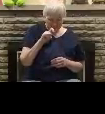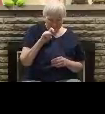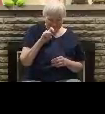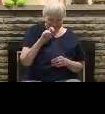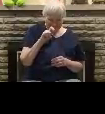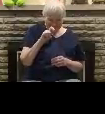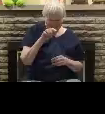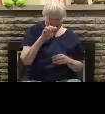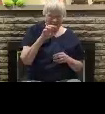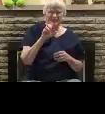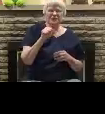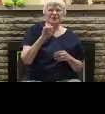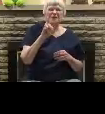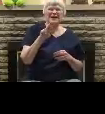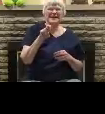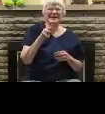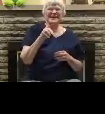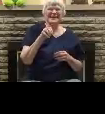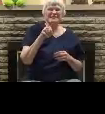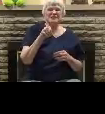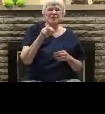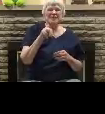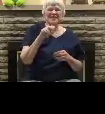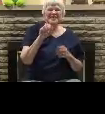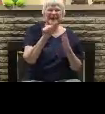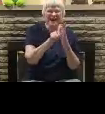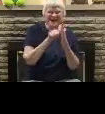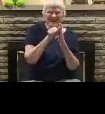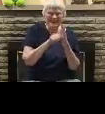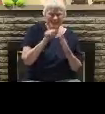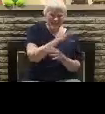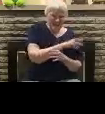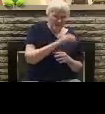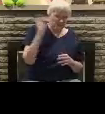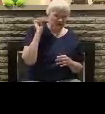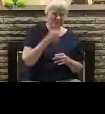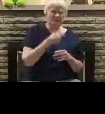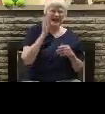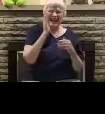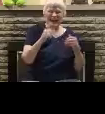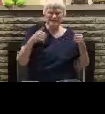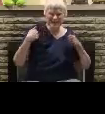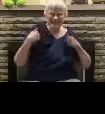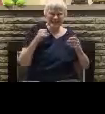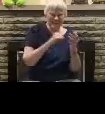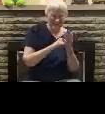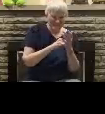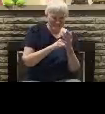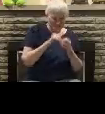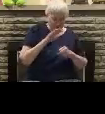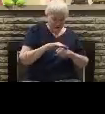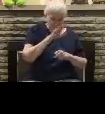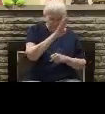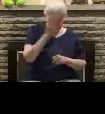and GodTube, as well as being featured on our own website bbfohio.com.